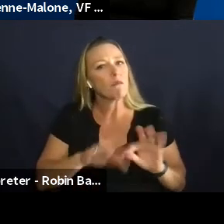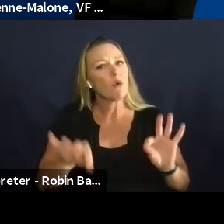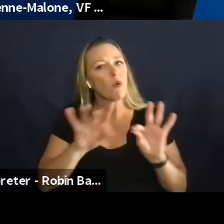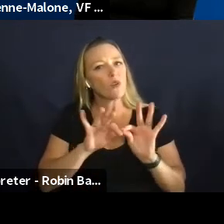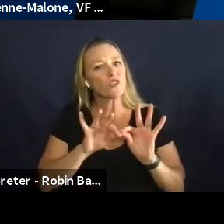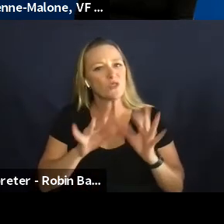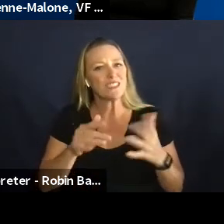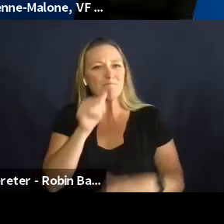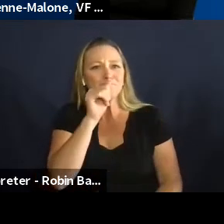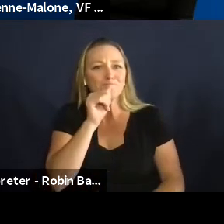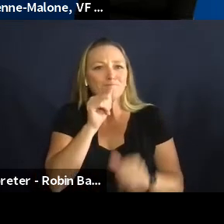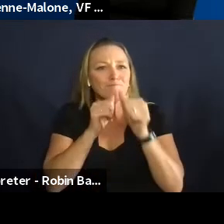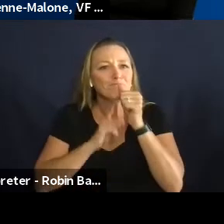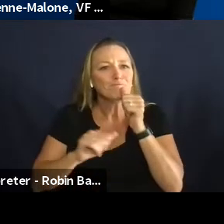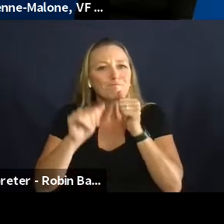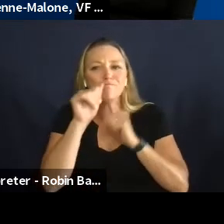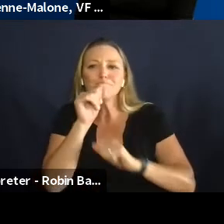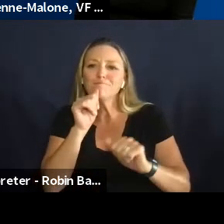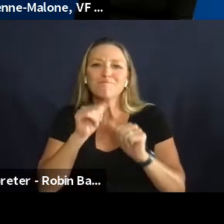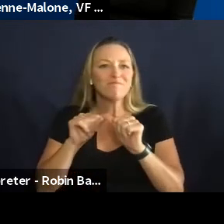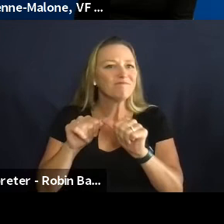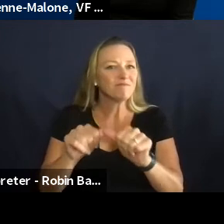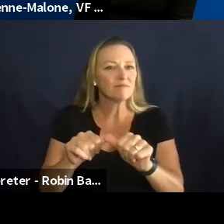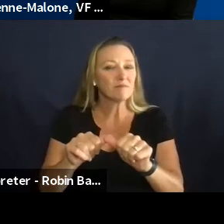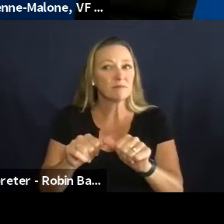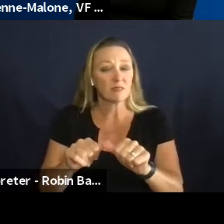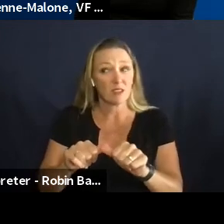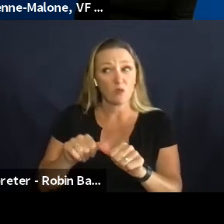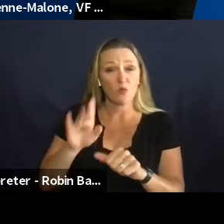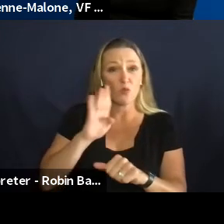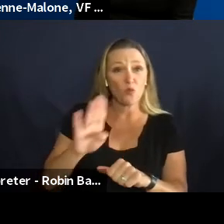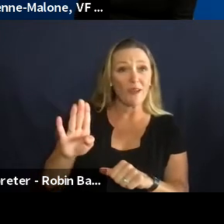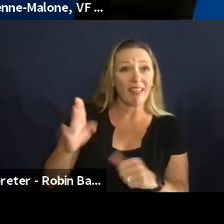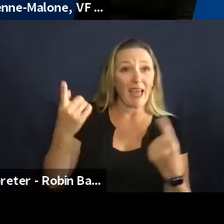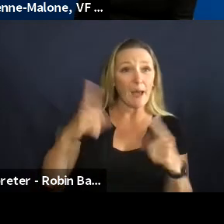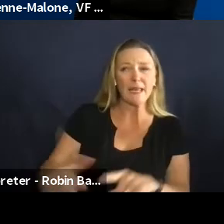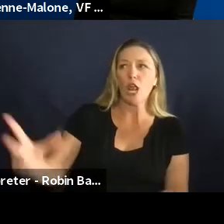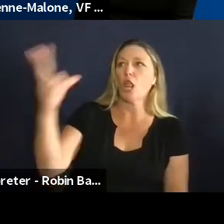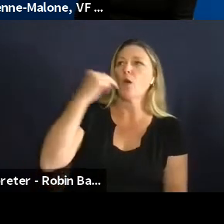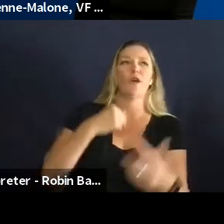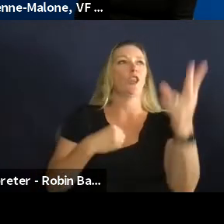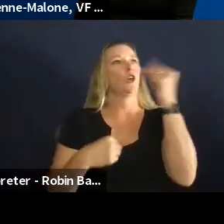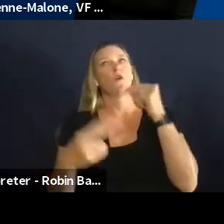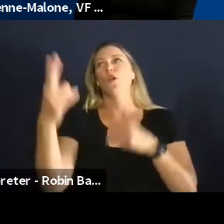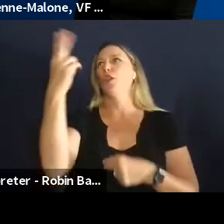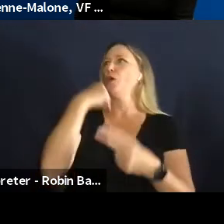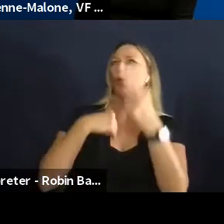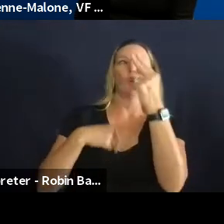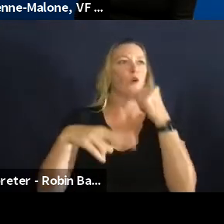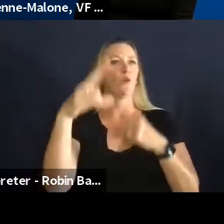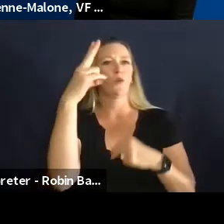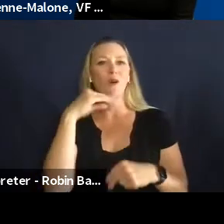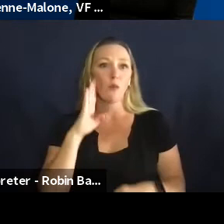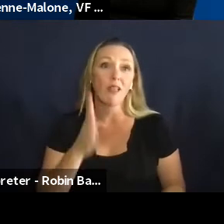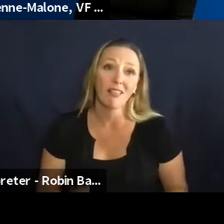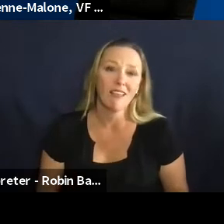just be when you hear the no's like you're gonna hear a lot of no's like you it's just the way that not everybody is going